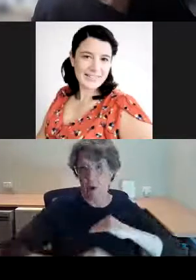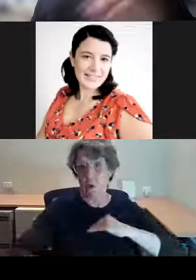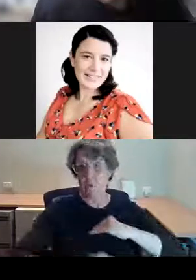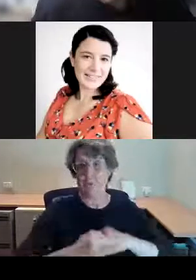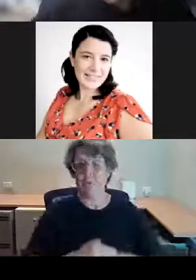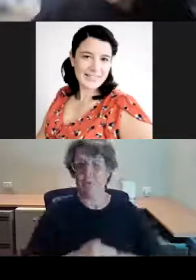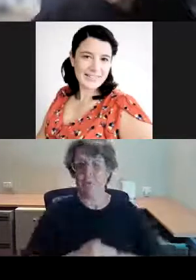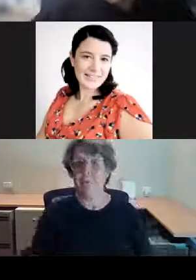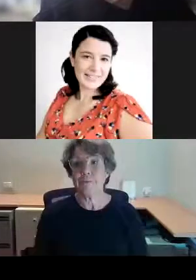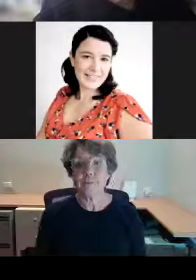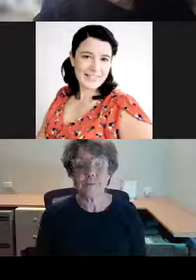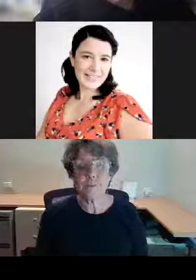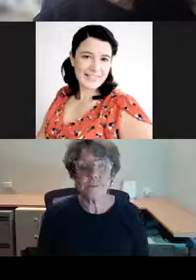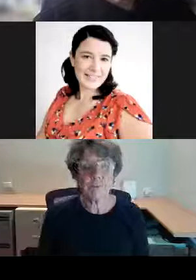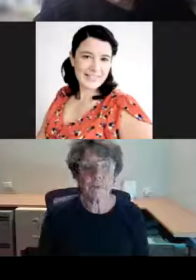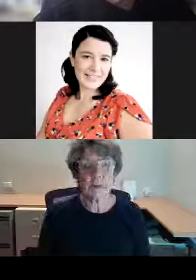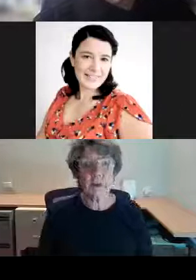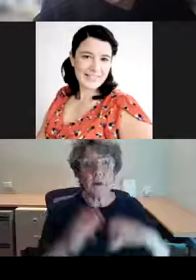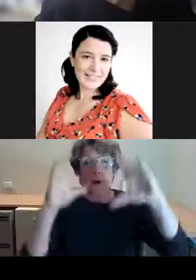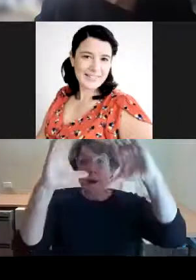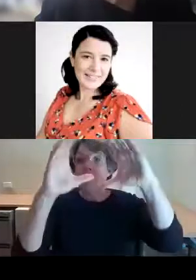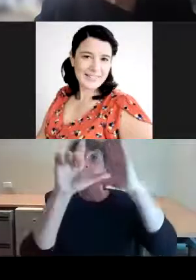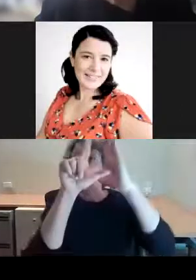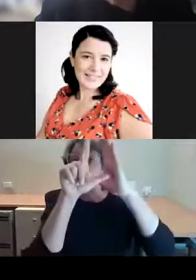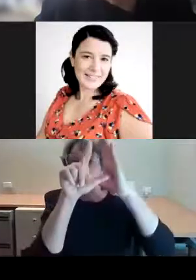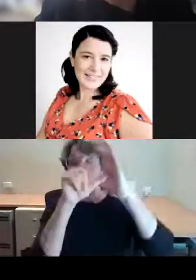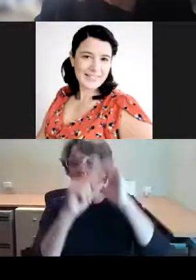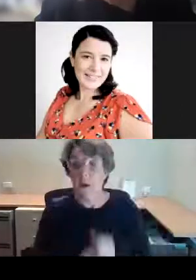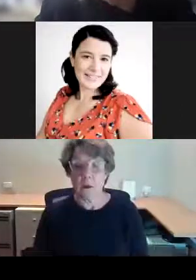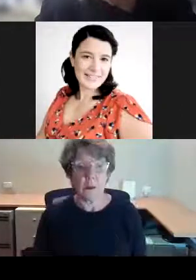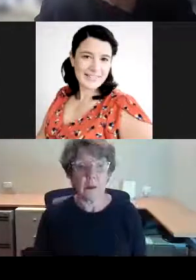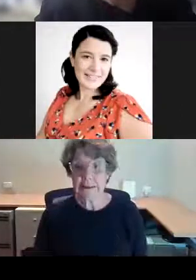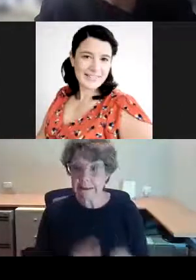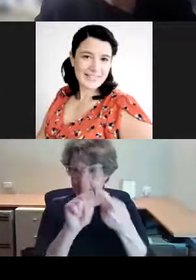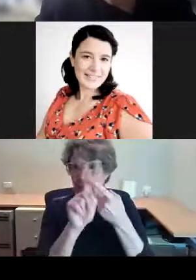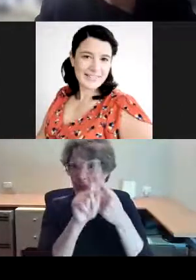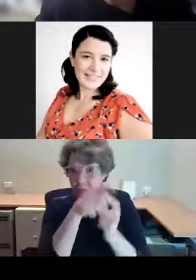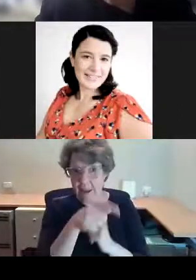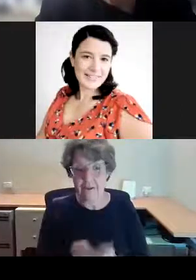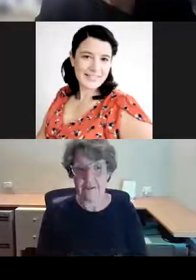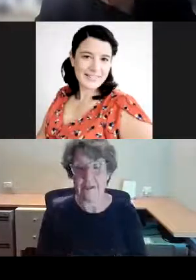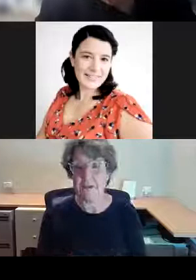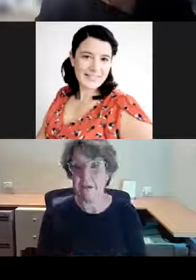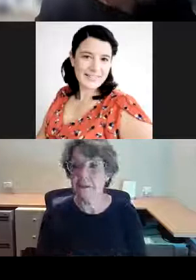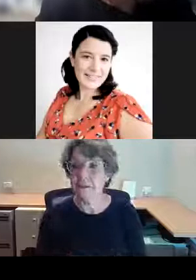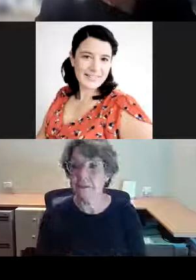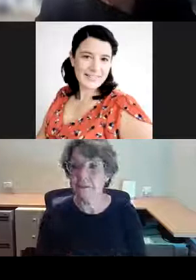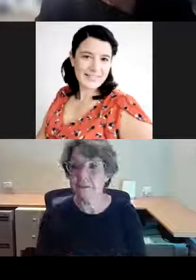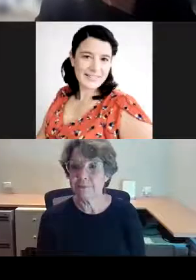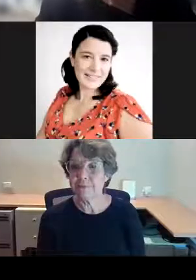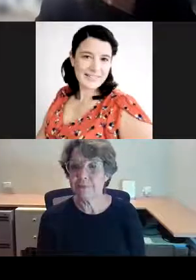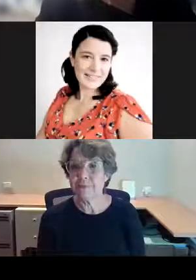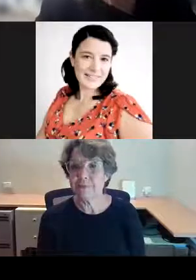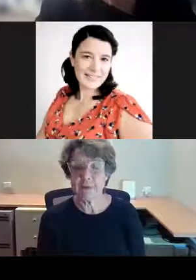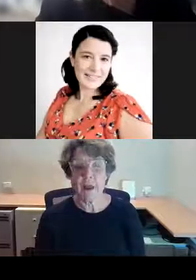The clock is still there, but it's not nearly